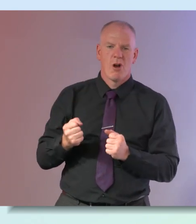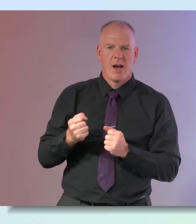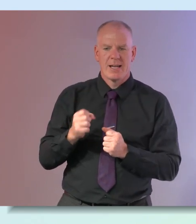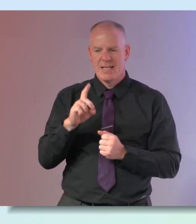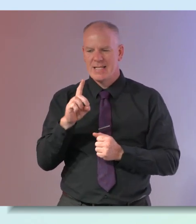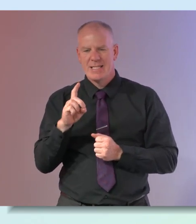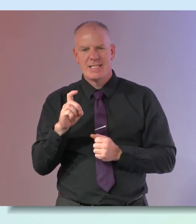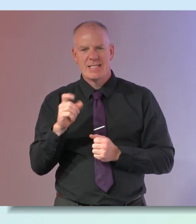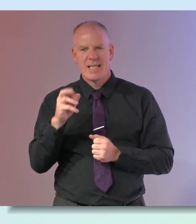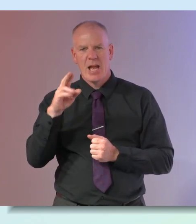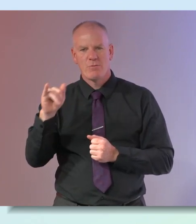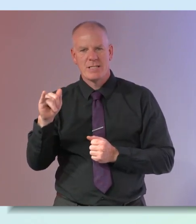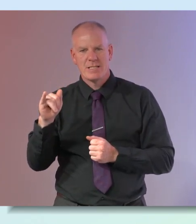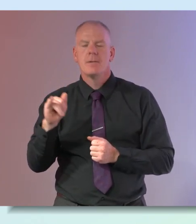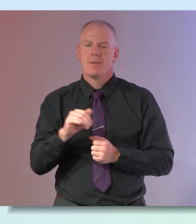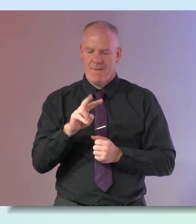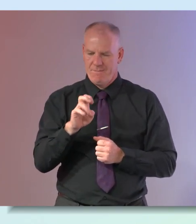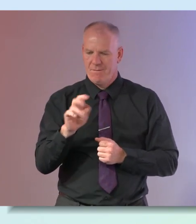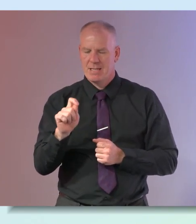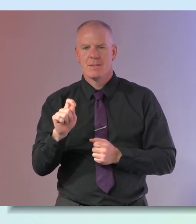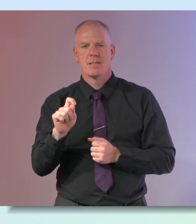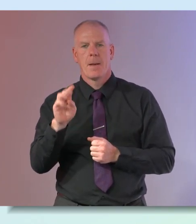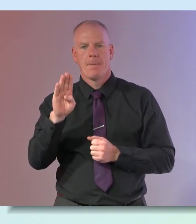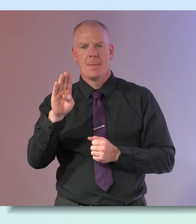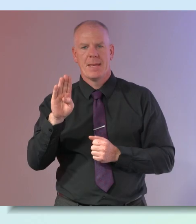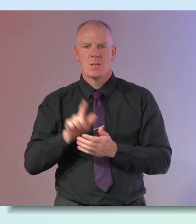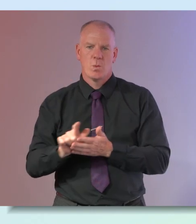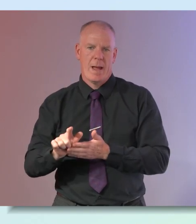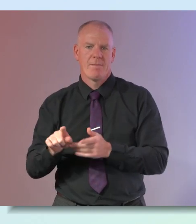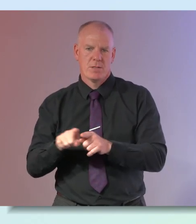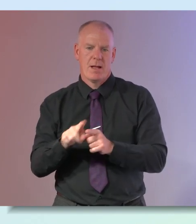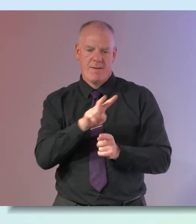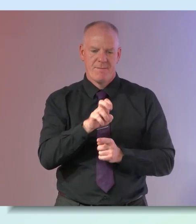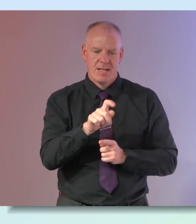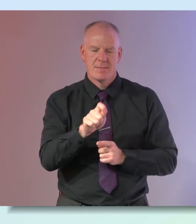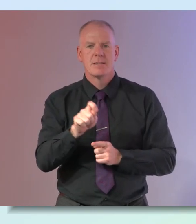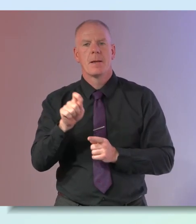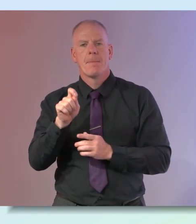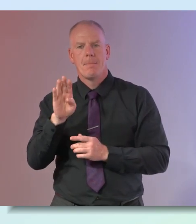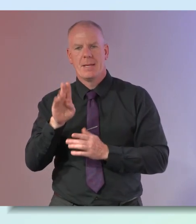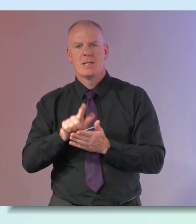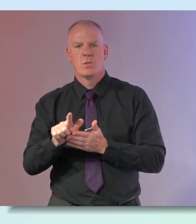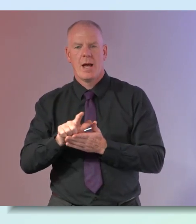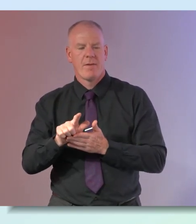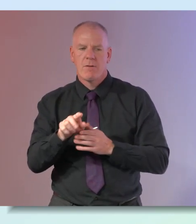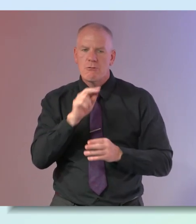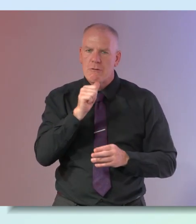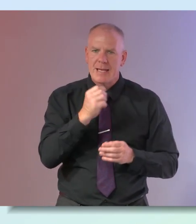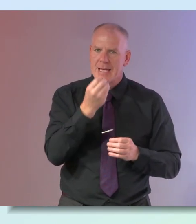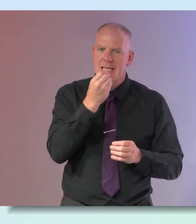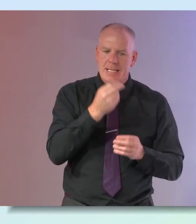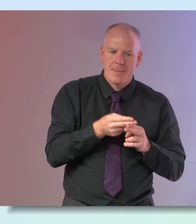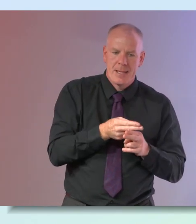um then vitamin b12 is some one to watch out for as well yeah that's that's probably very important it is if you don't eat meat isn't it